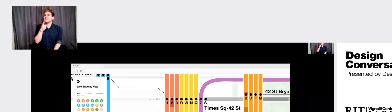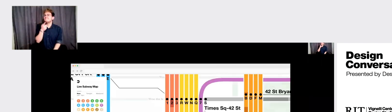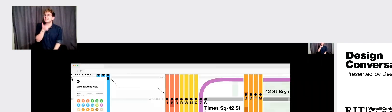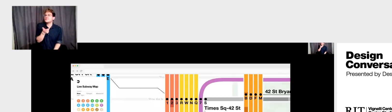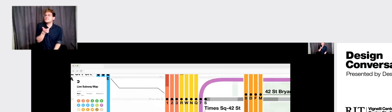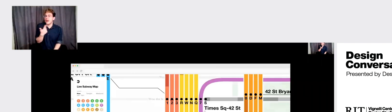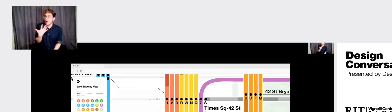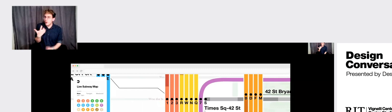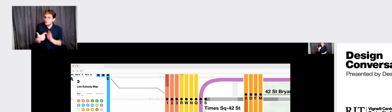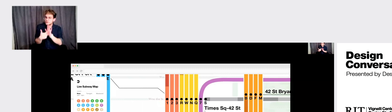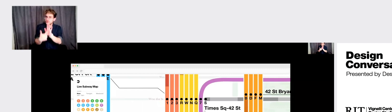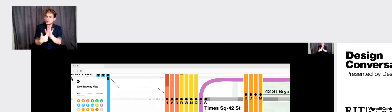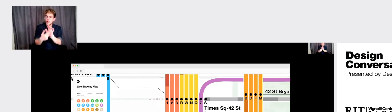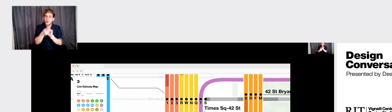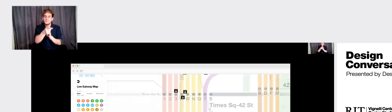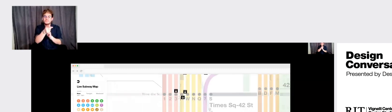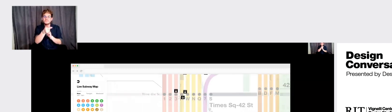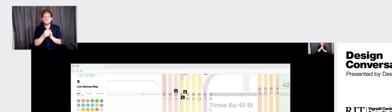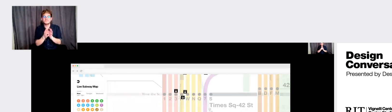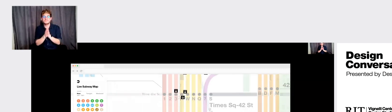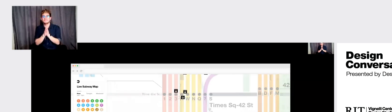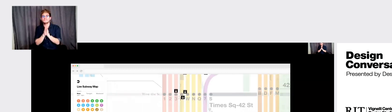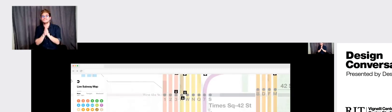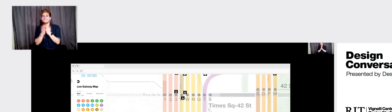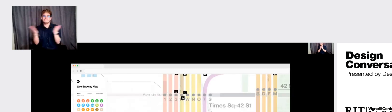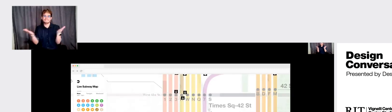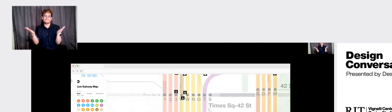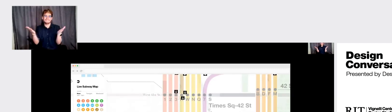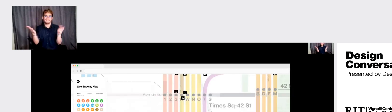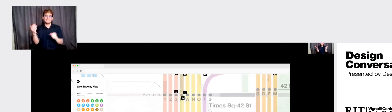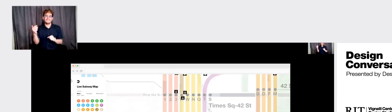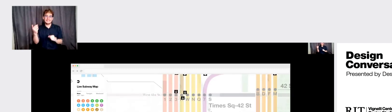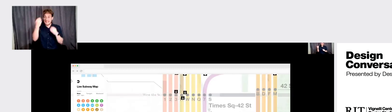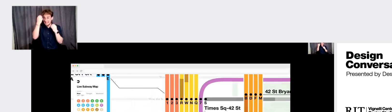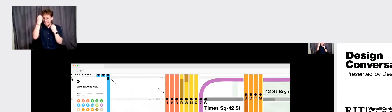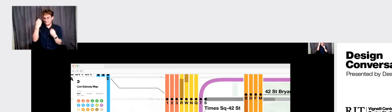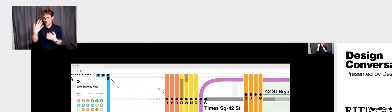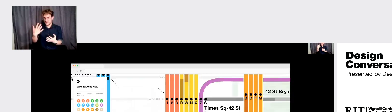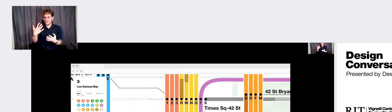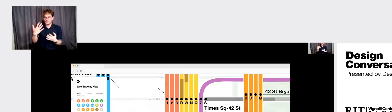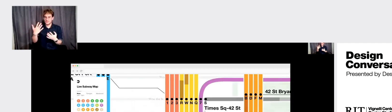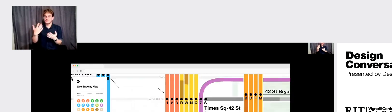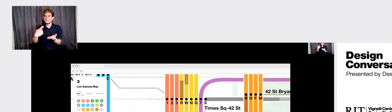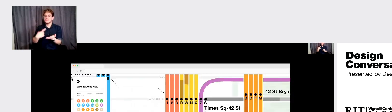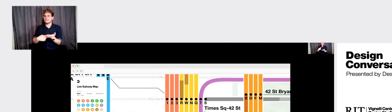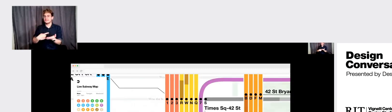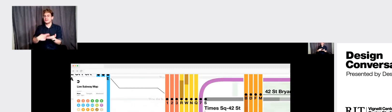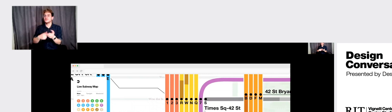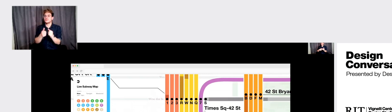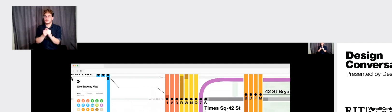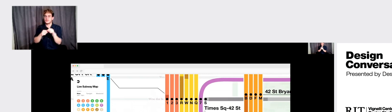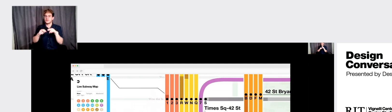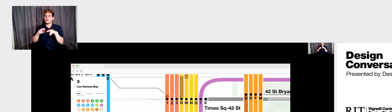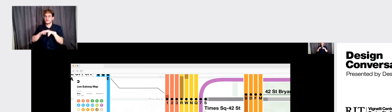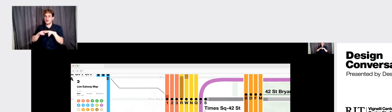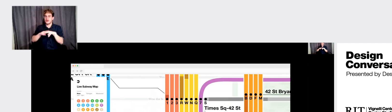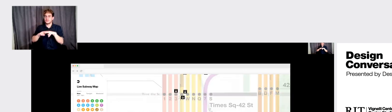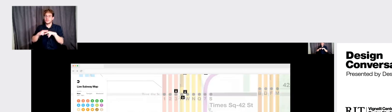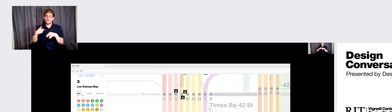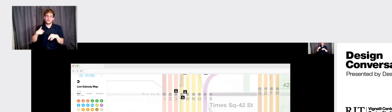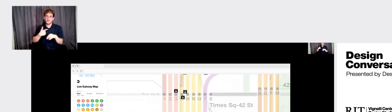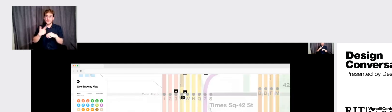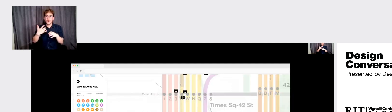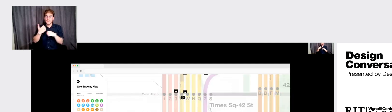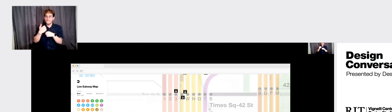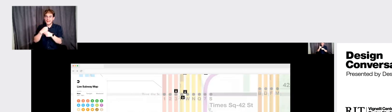to show too. Um, you know, there, there's information that is covered by the tracks. We wanted to make the tracks very large and